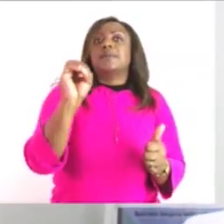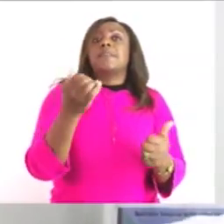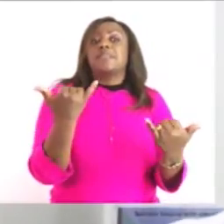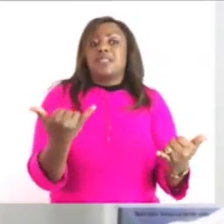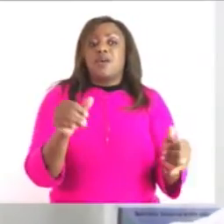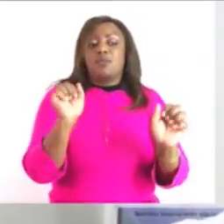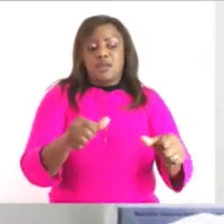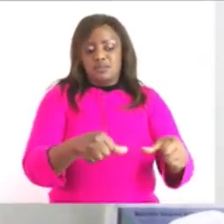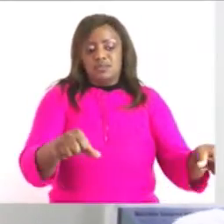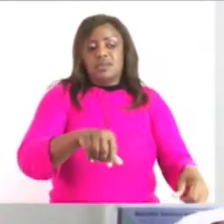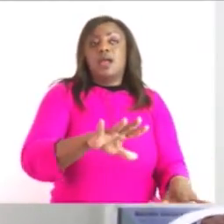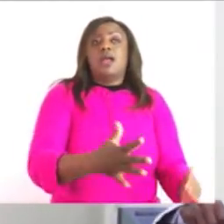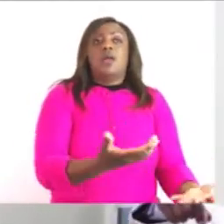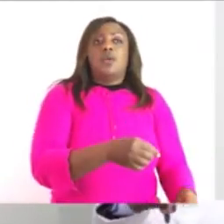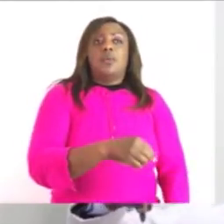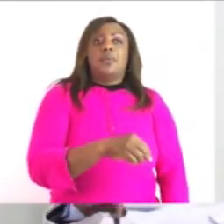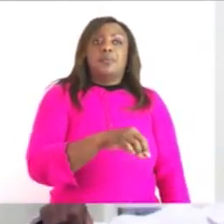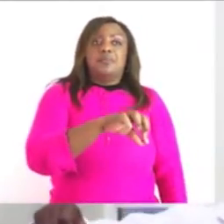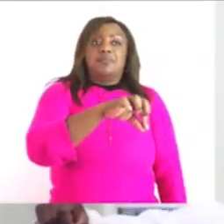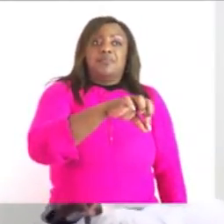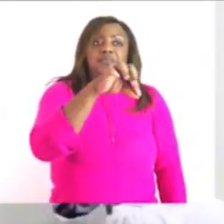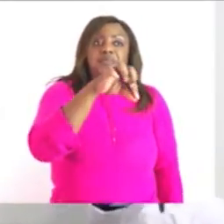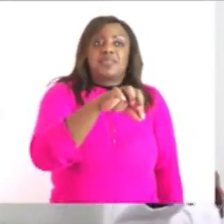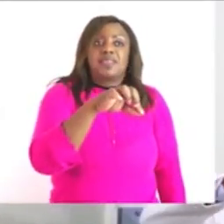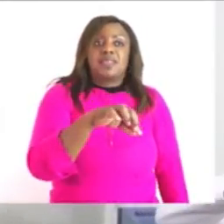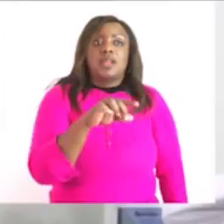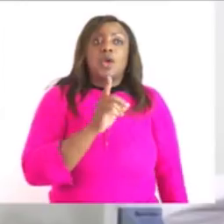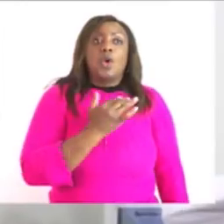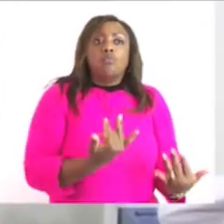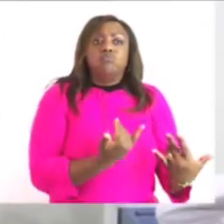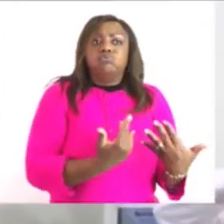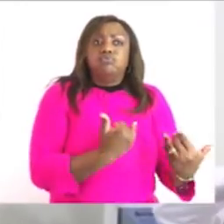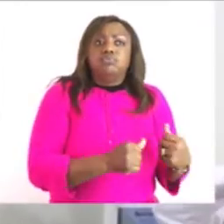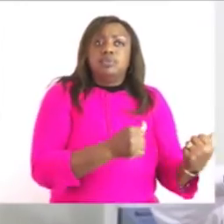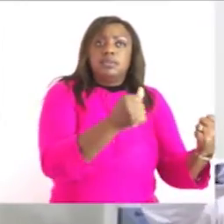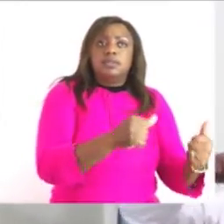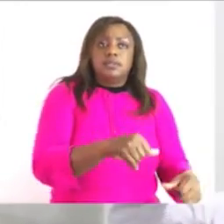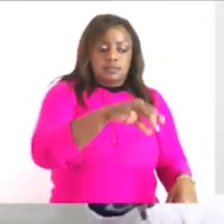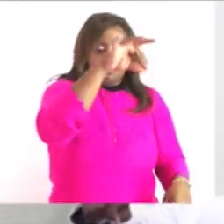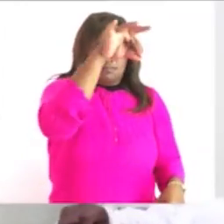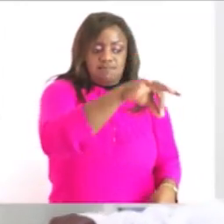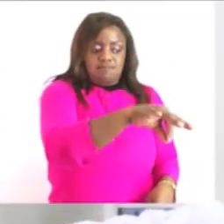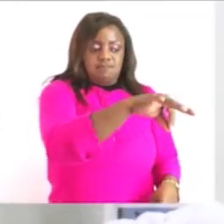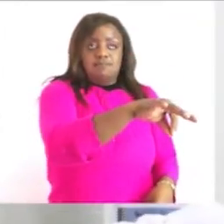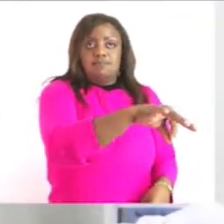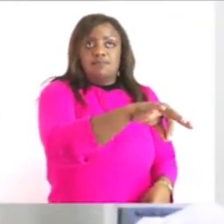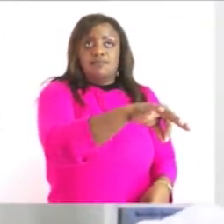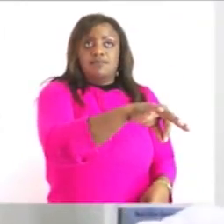it i'm going to do it because it's fire involved here so i have to insert it